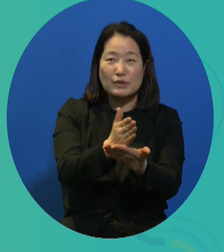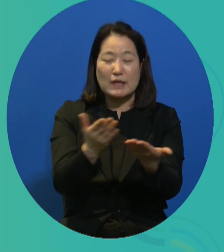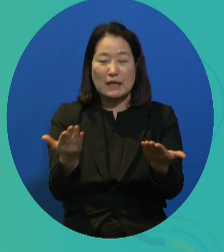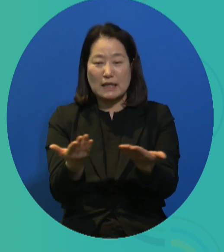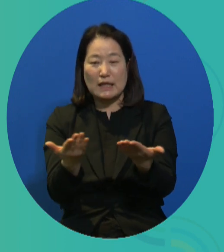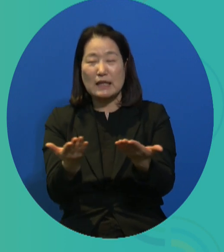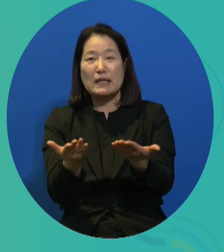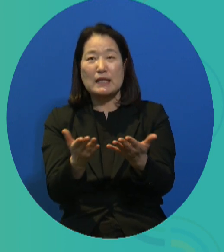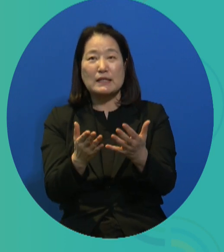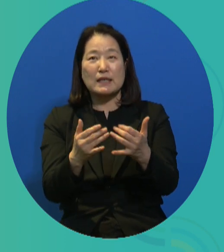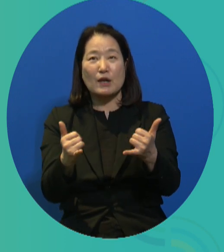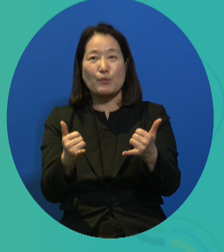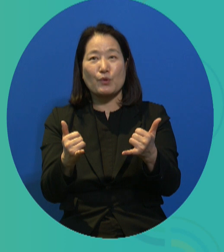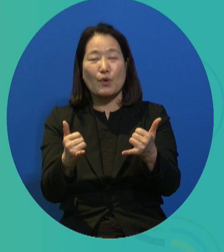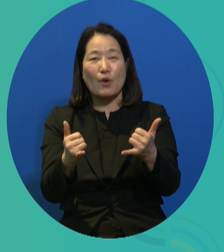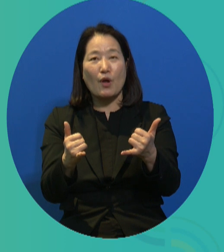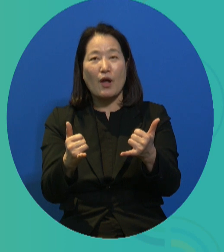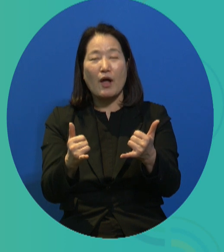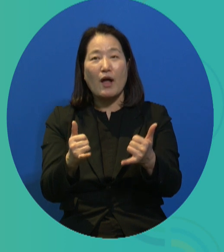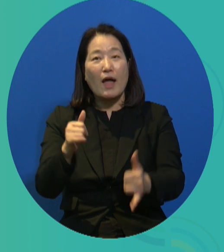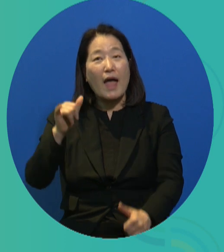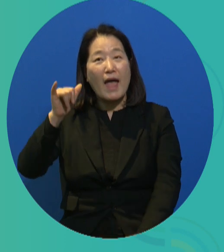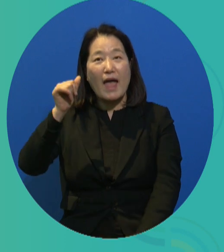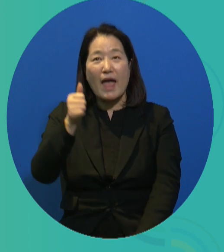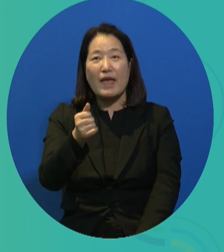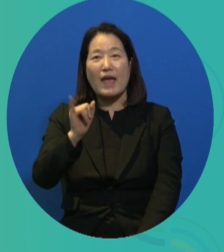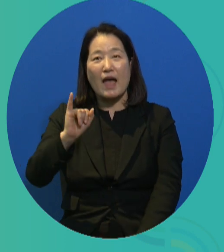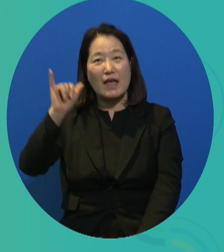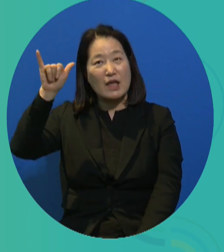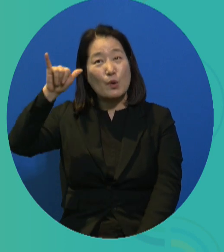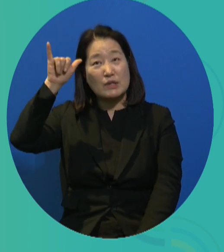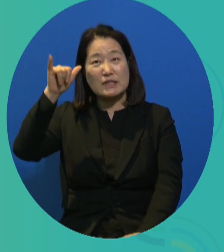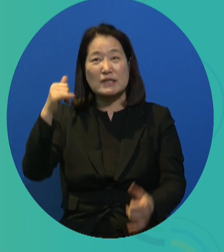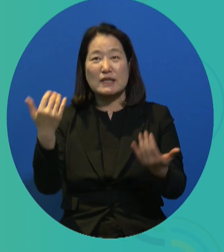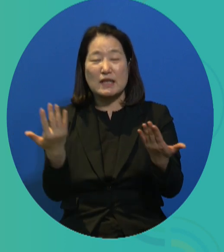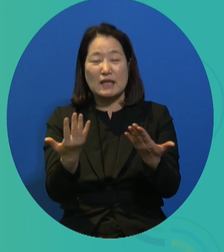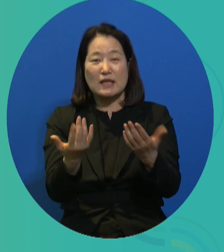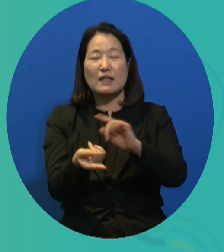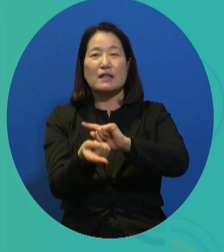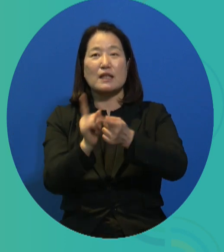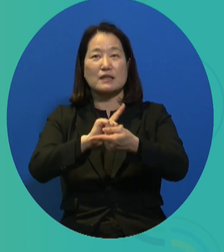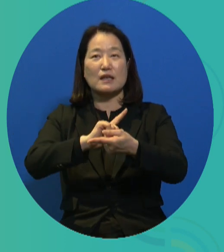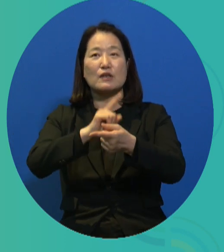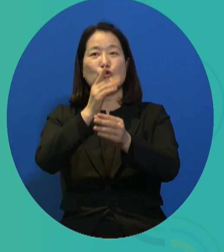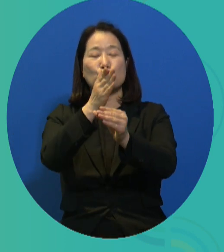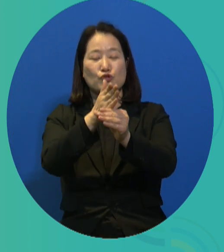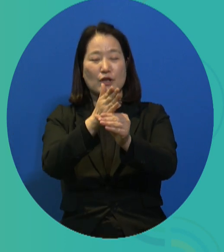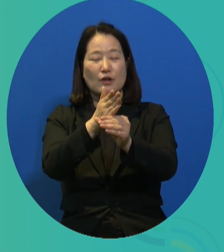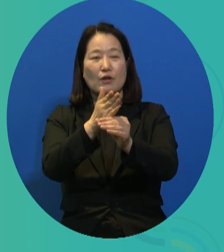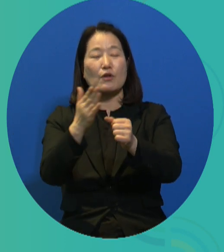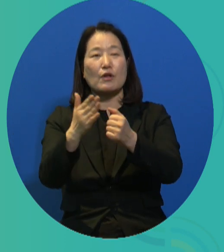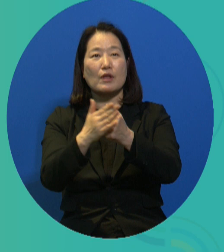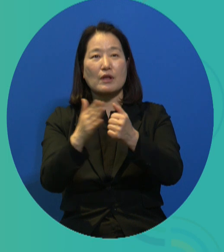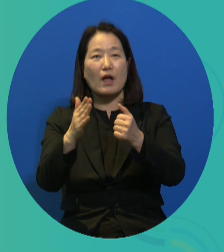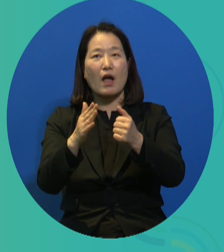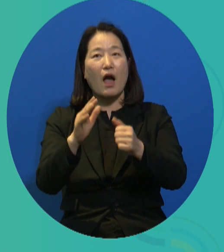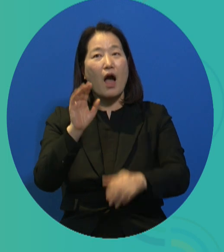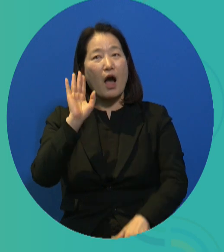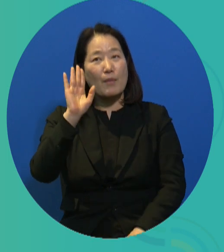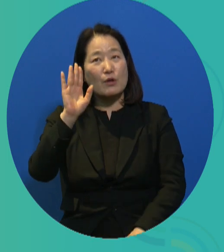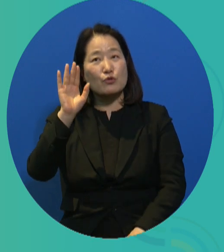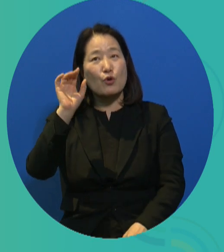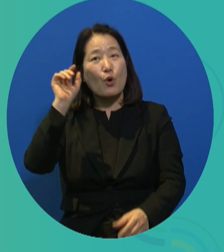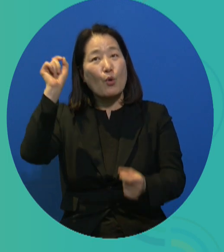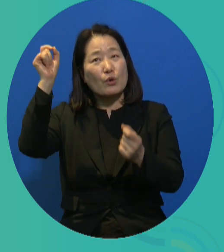professional workforce is also being replaced by AI. They have to compete against AI. So in the near future,